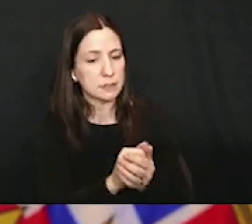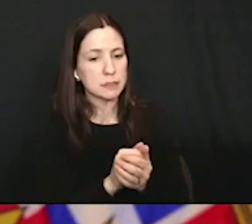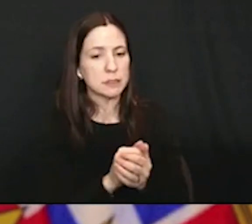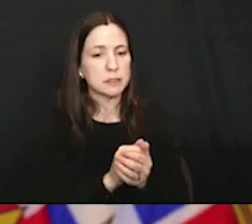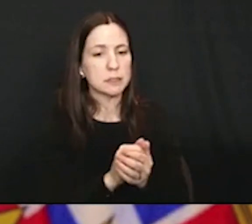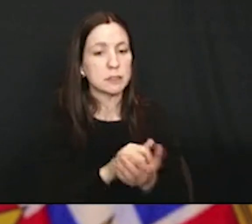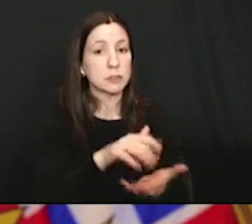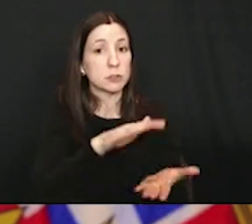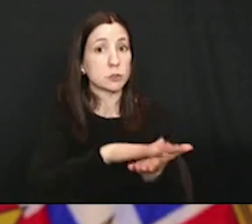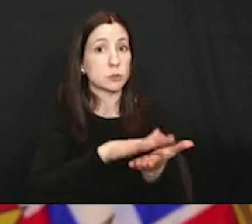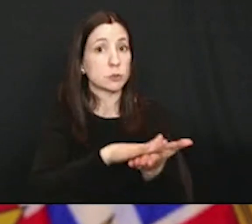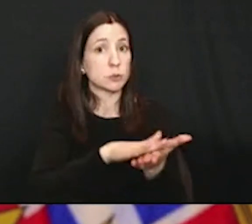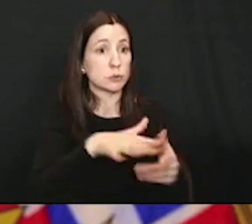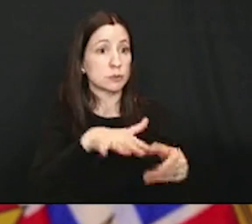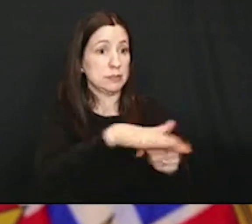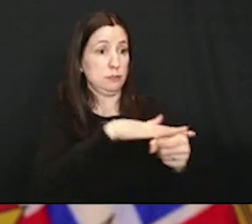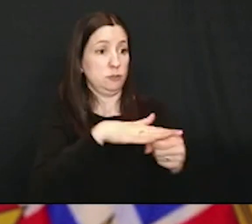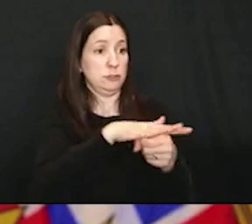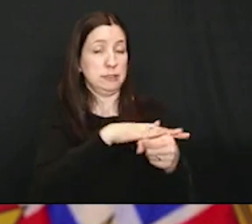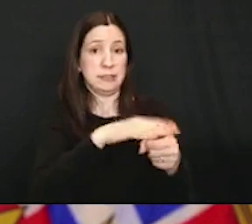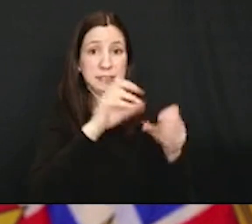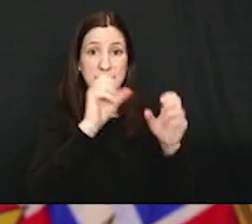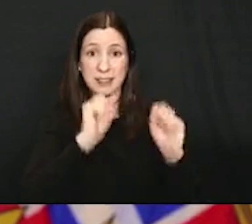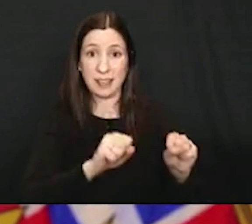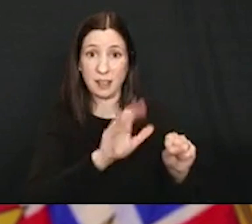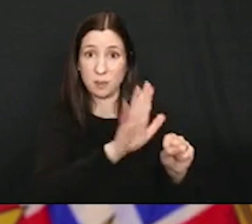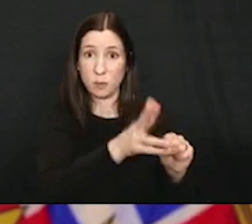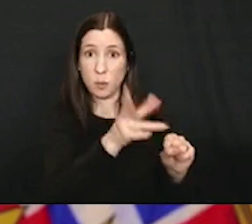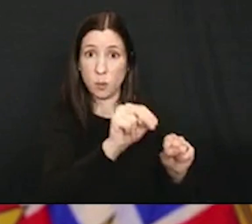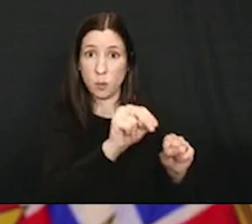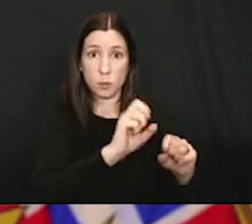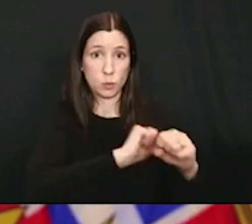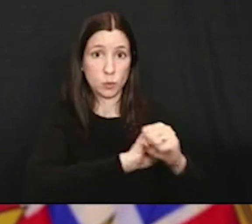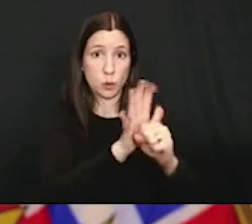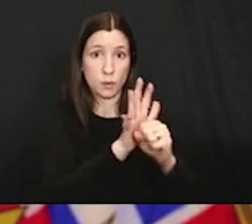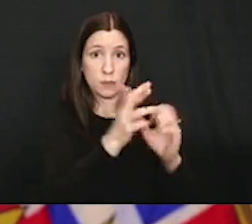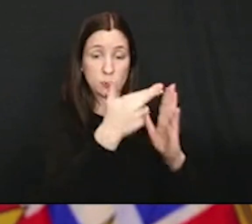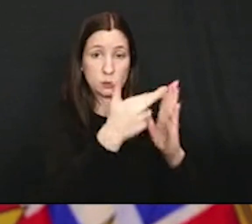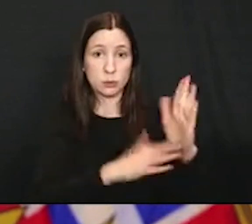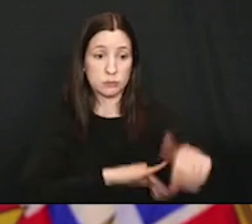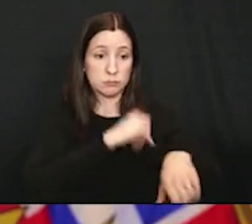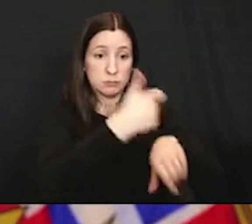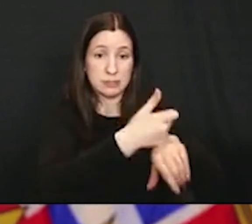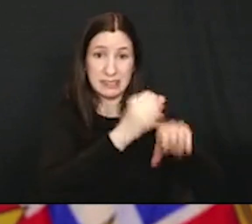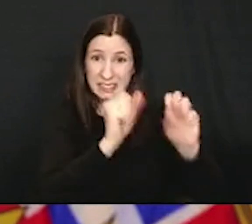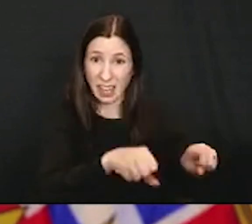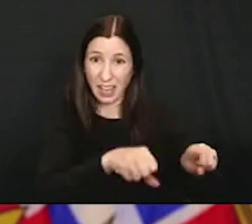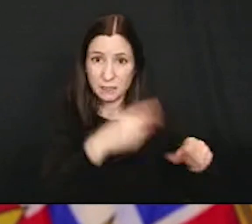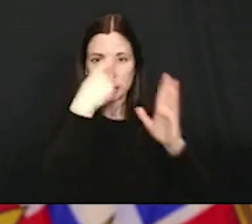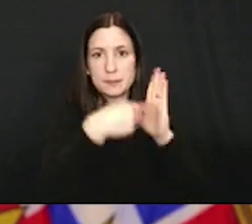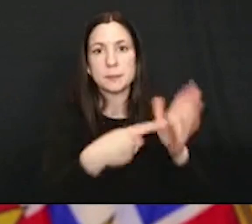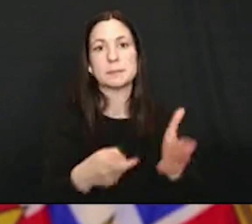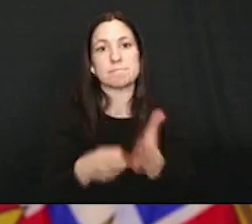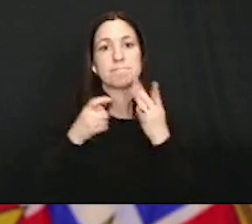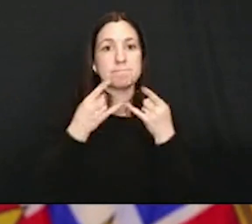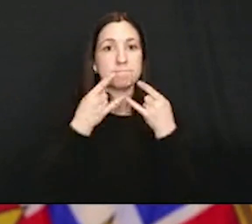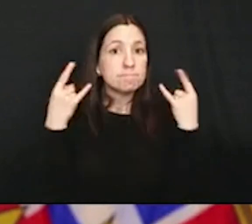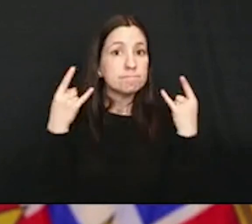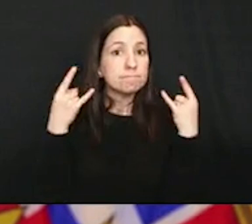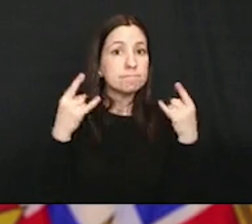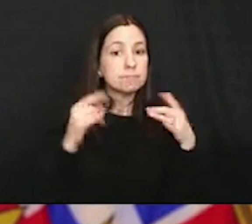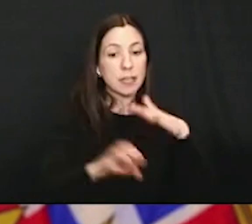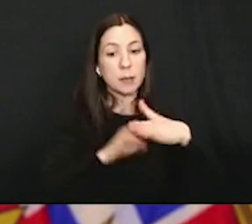but can school districts start implementing their own COVID protocols in the classroom, like mask wearing in